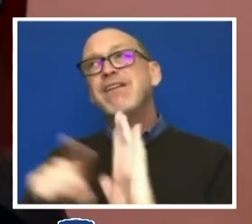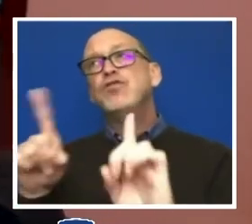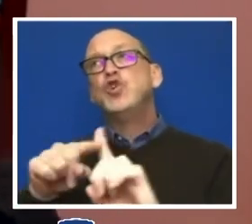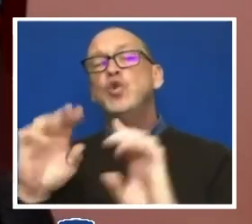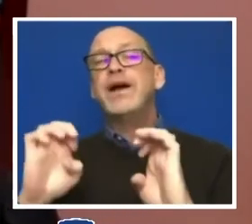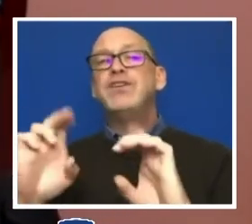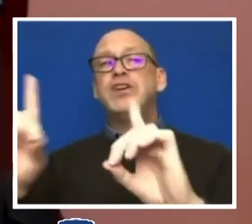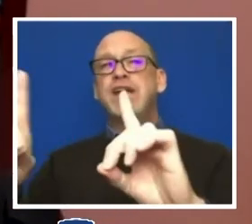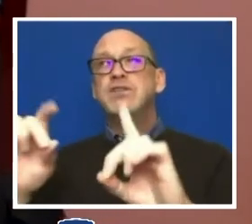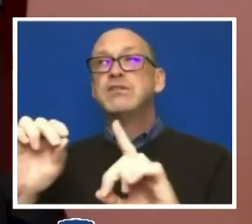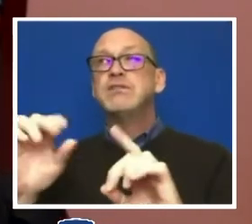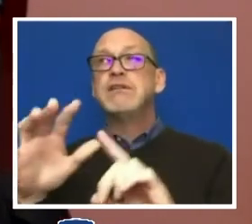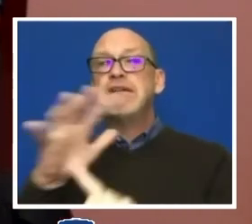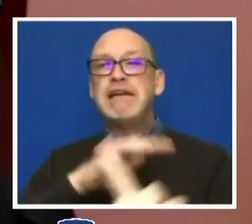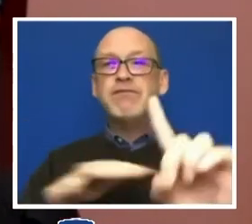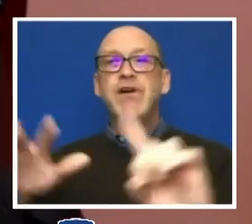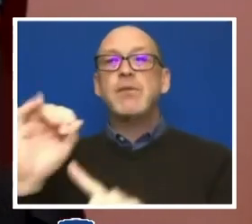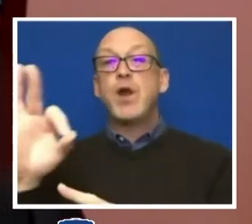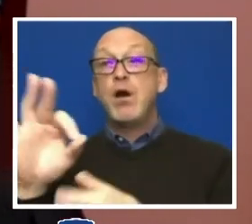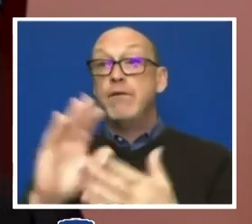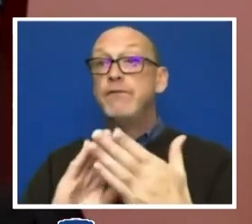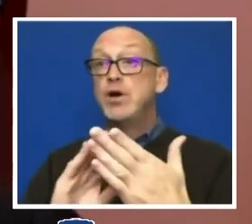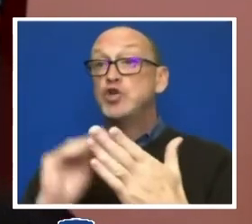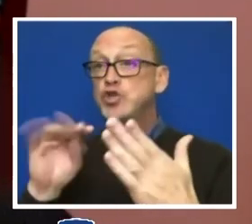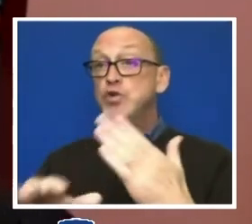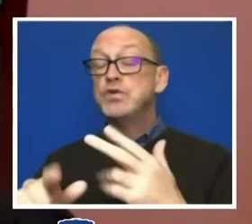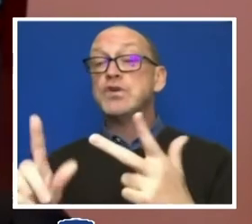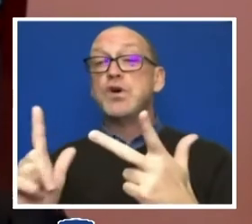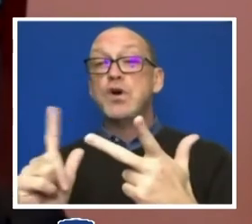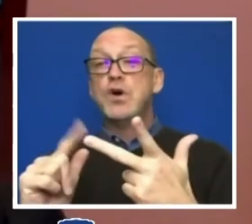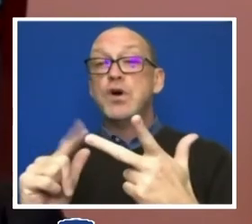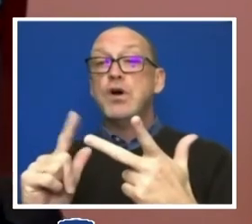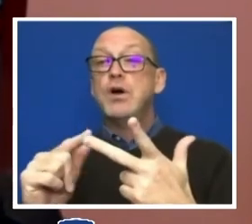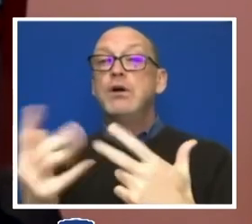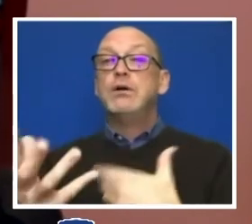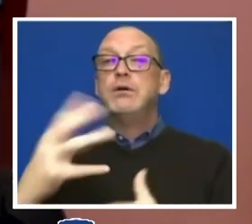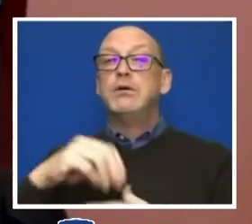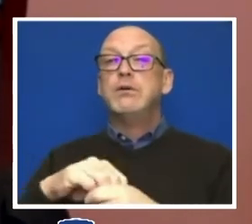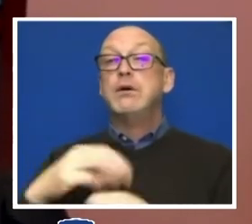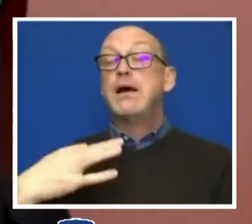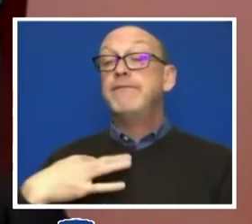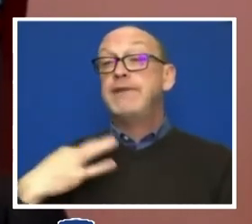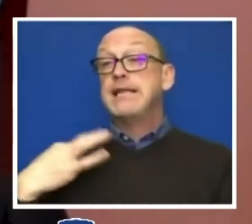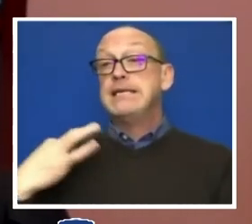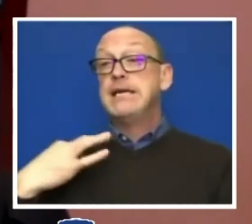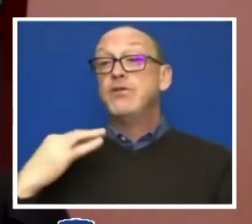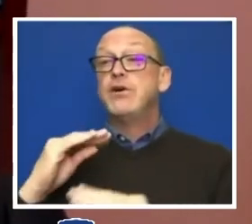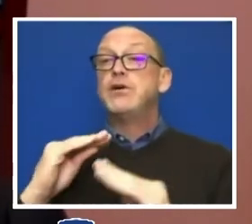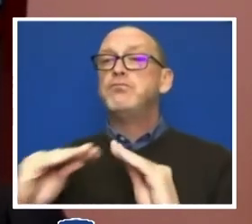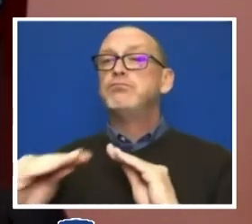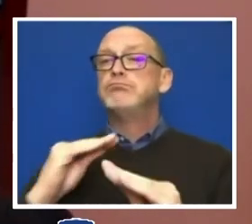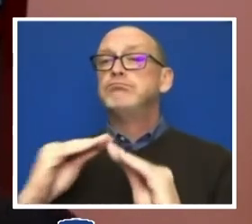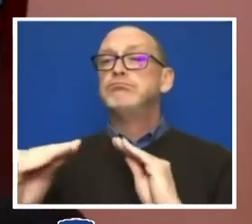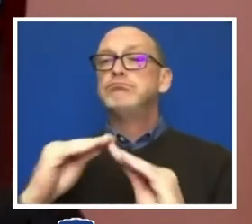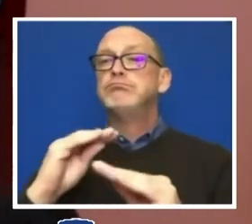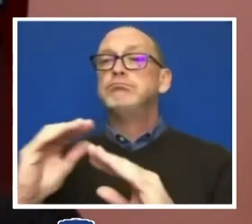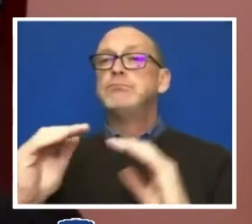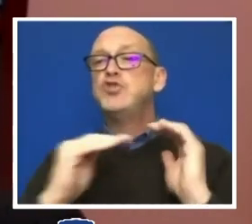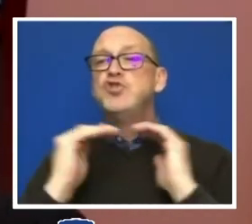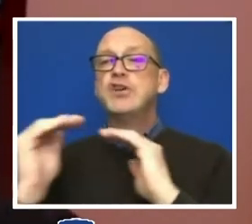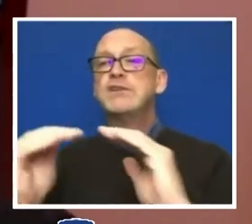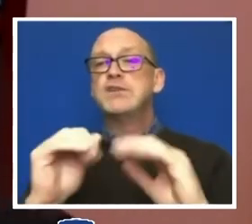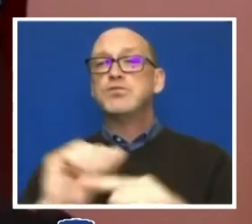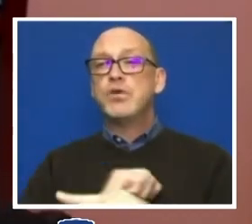university or its students. Third, incorporating voluntary restorative justice practices for